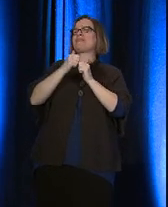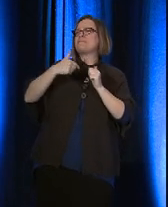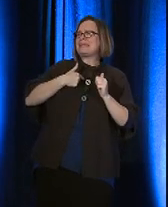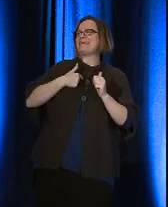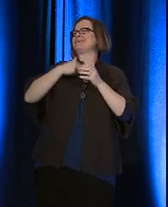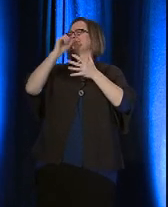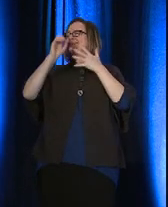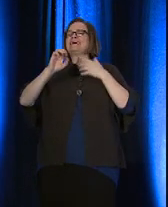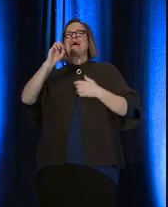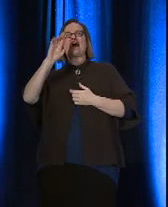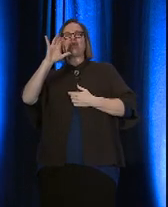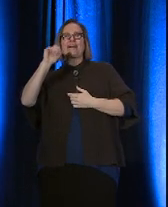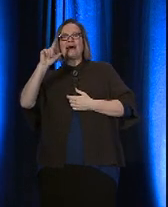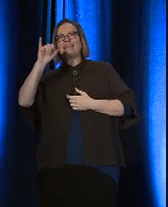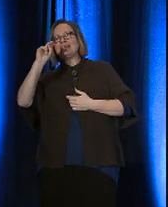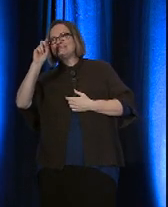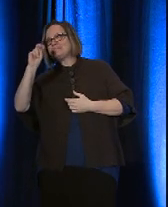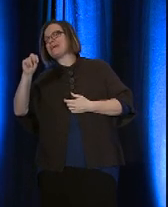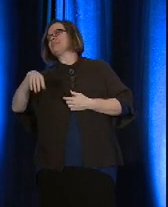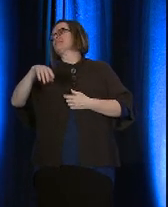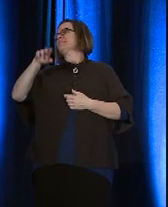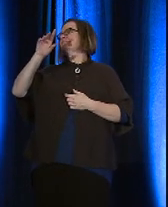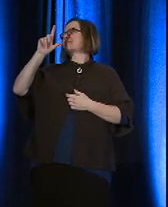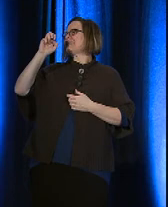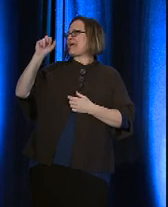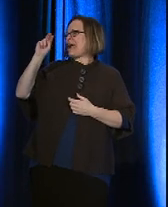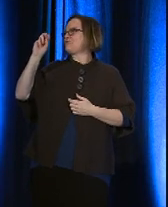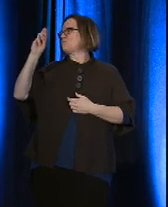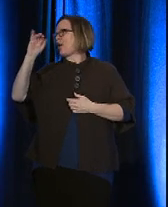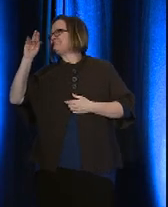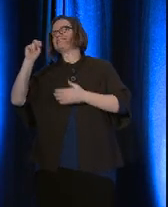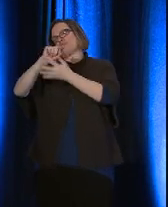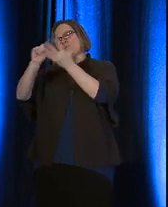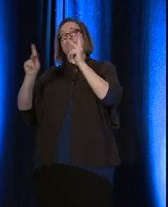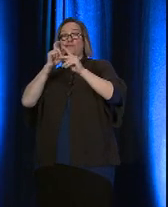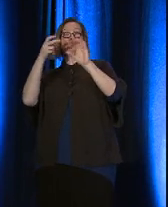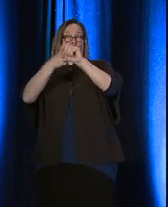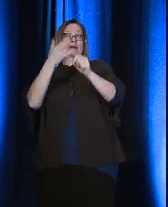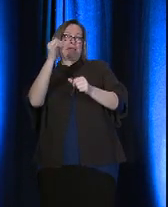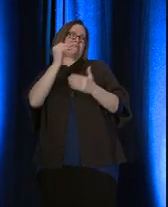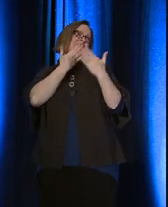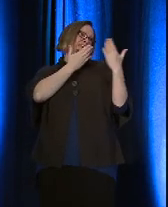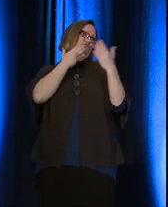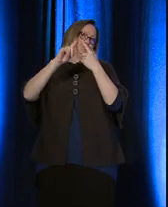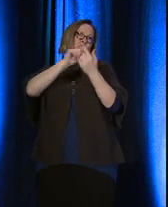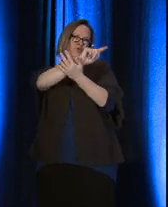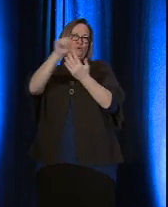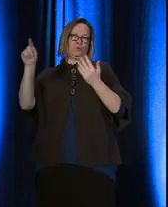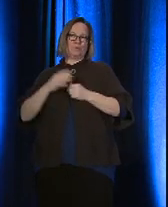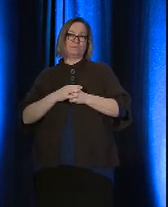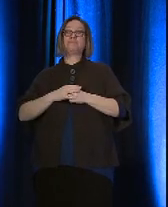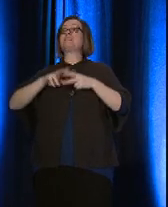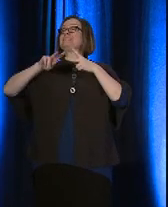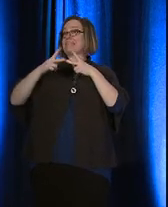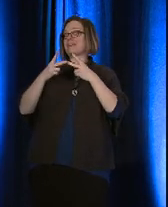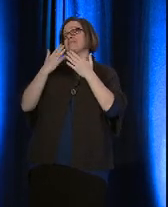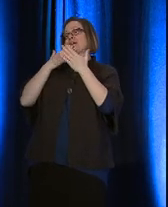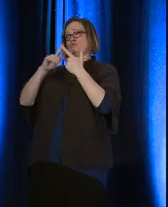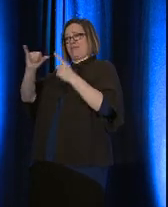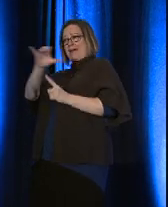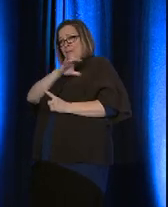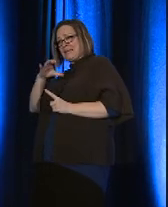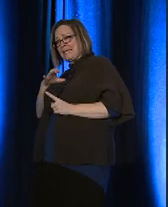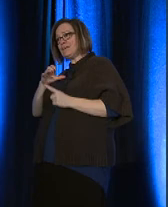Lindemann, and Leanne Robertson to join him. Thanks to each of you. Second, a thank you to the Exemplar Committee,